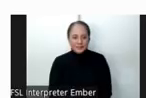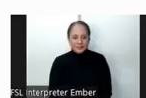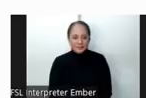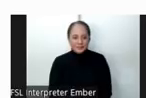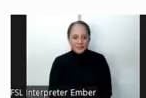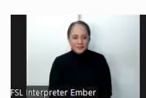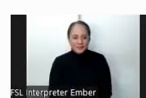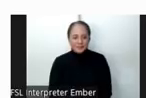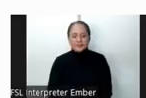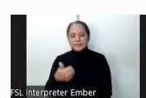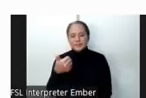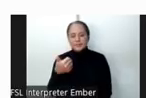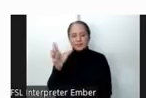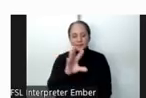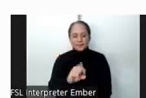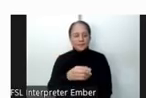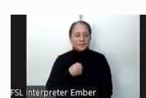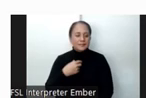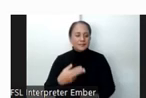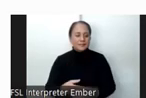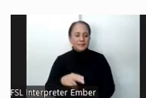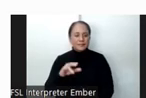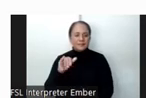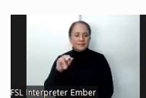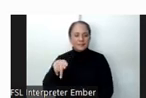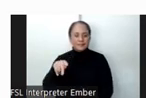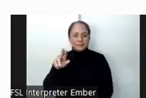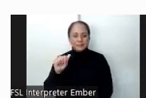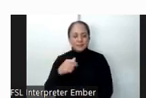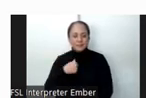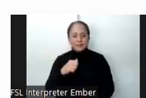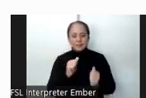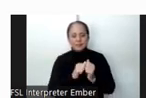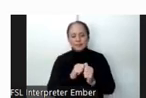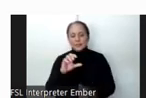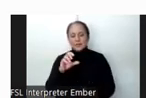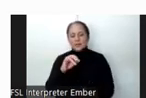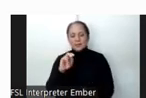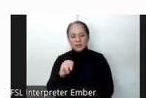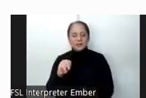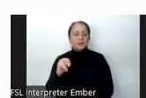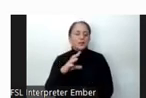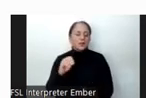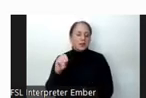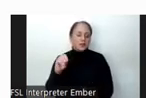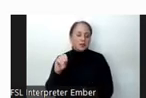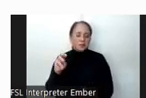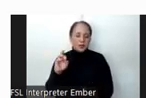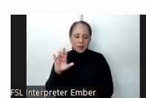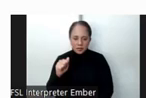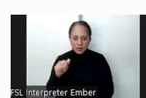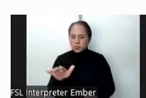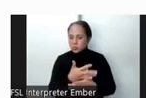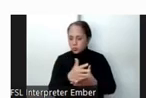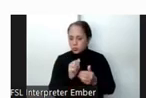Good afternoon. I am Yai Fuwa, and with me are Tring Lokasan and Mariah Manlangit. We will be sharing with